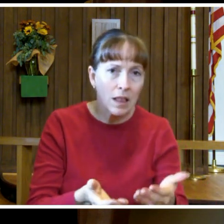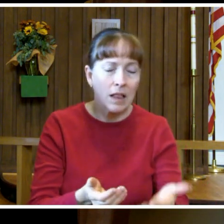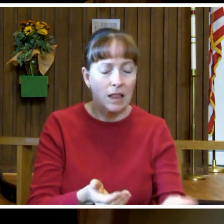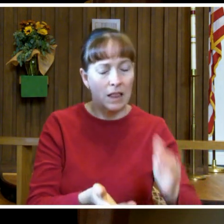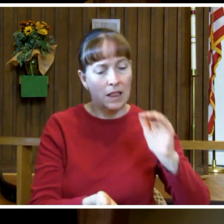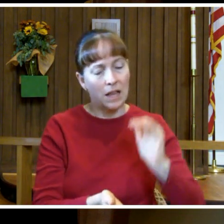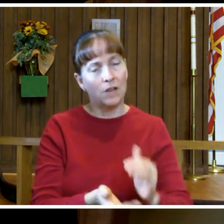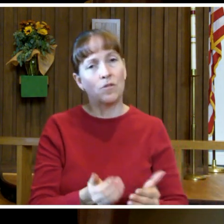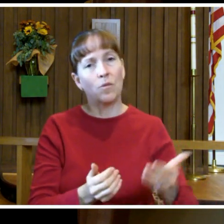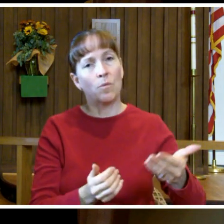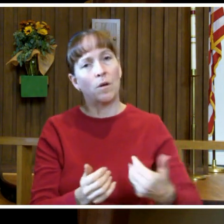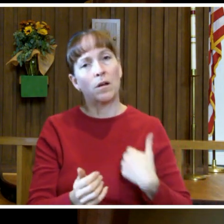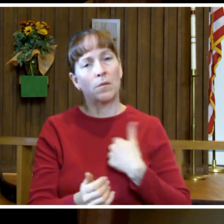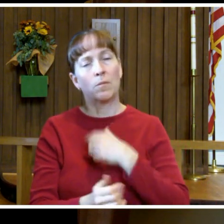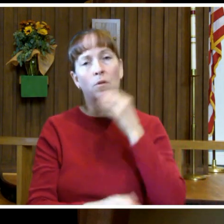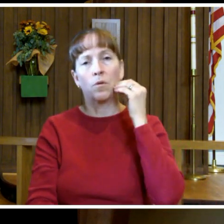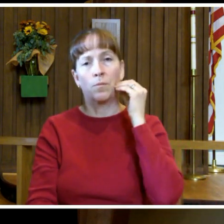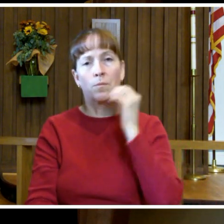home.